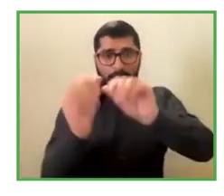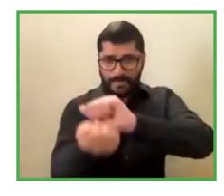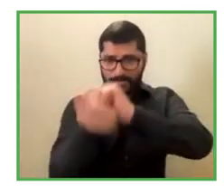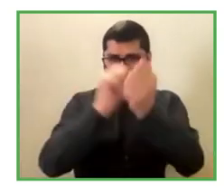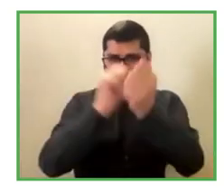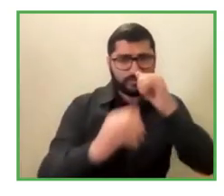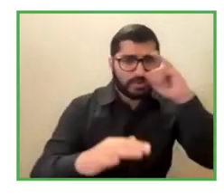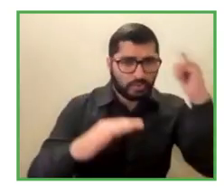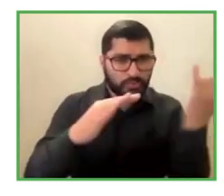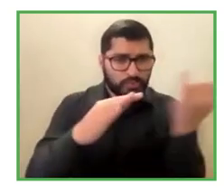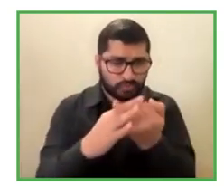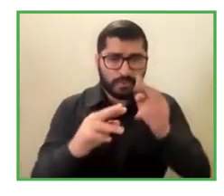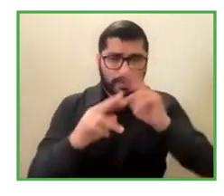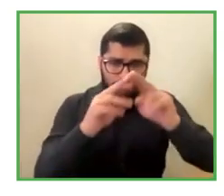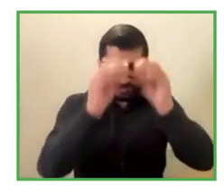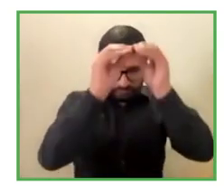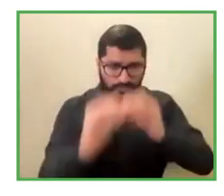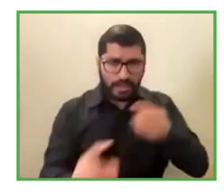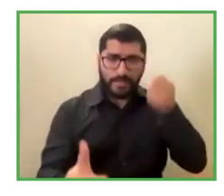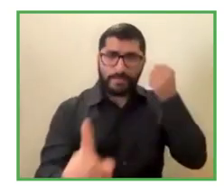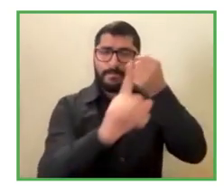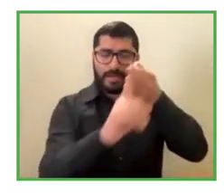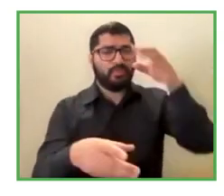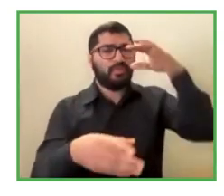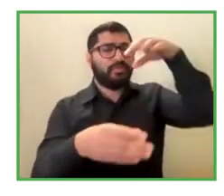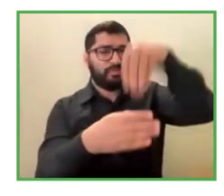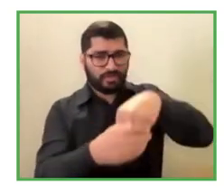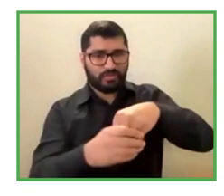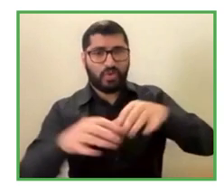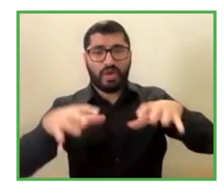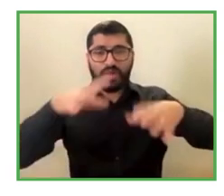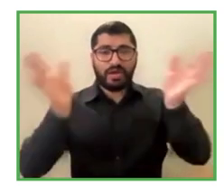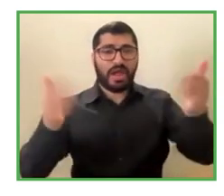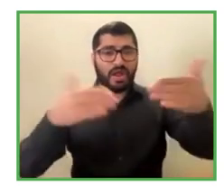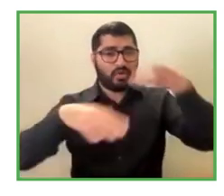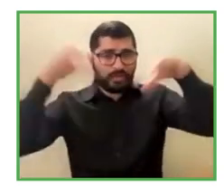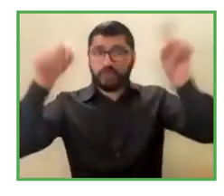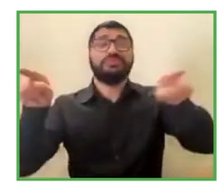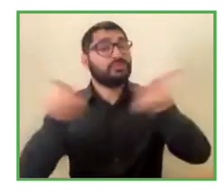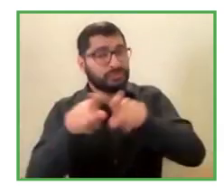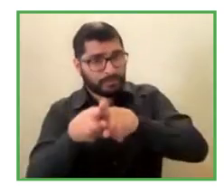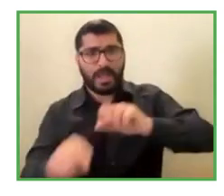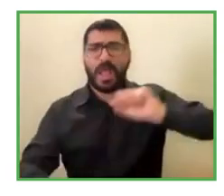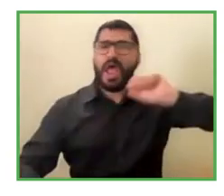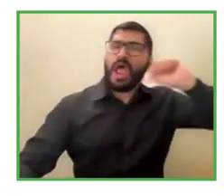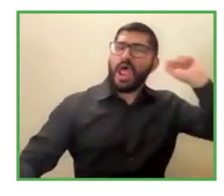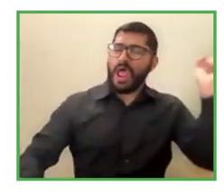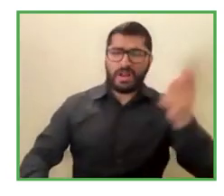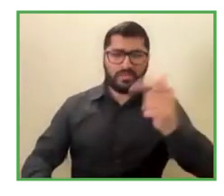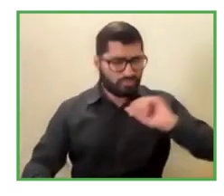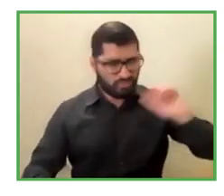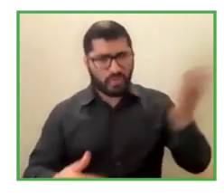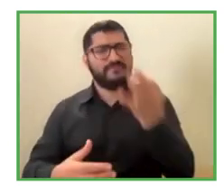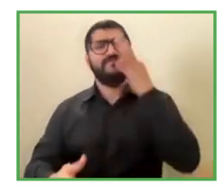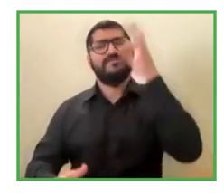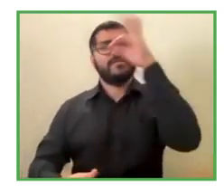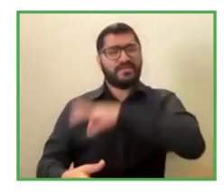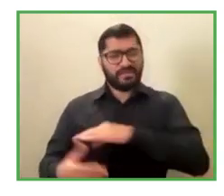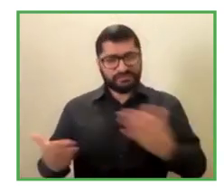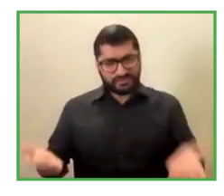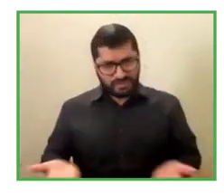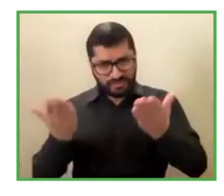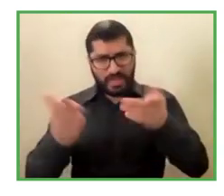not only within Caja Los Andes, but in all the benefits that we also provide to people,